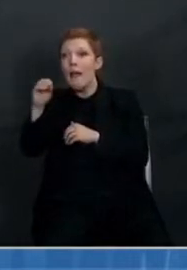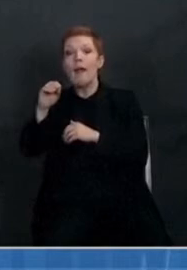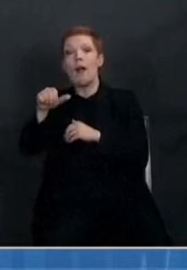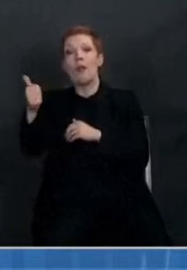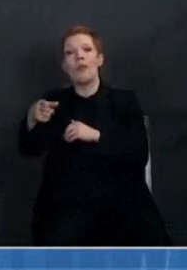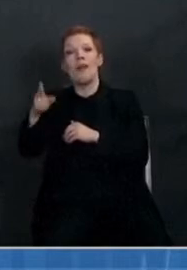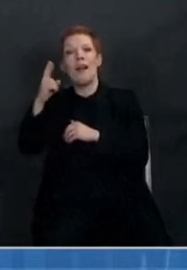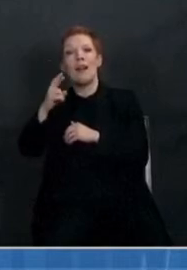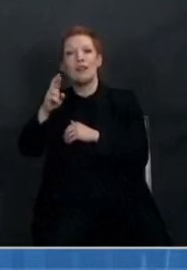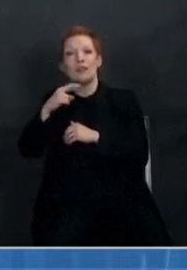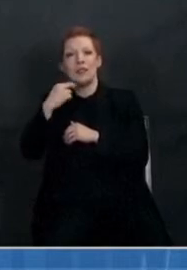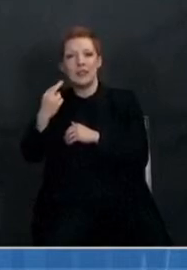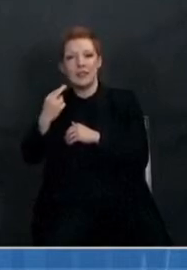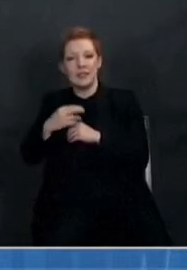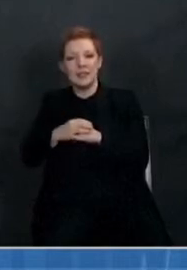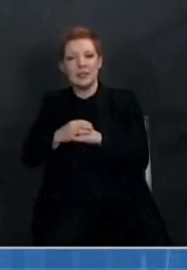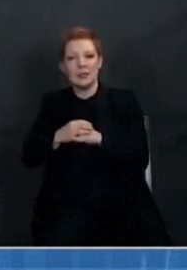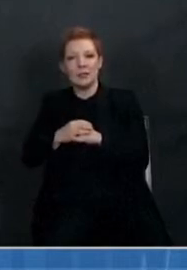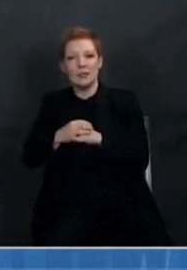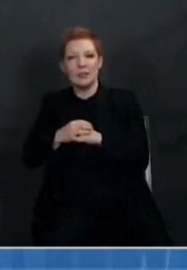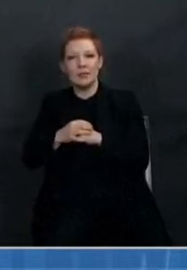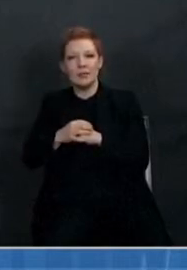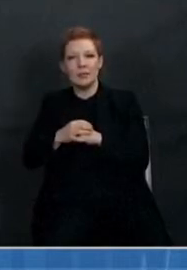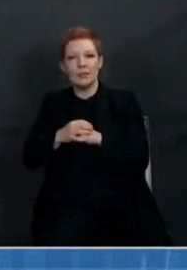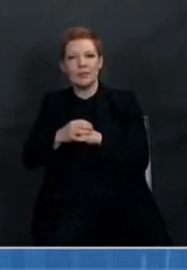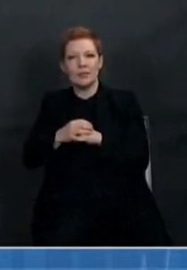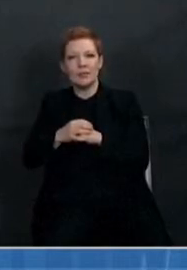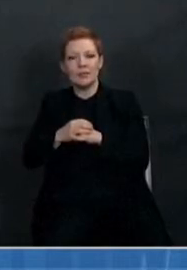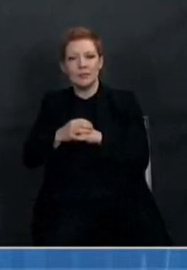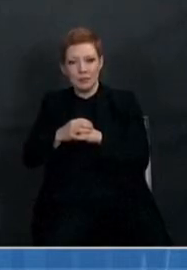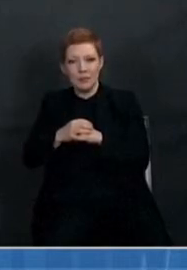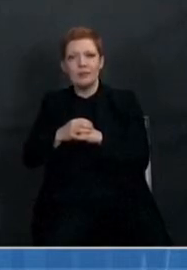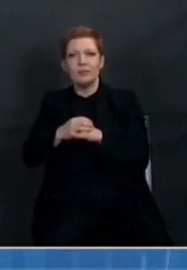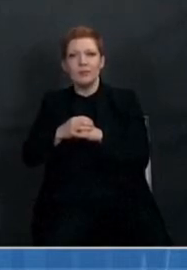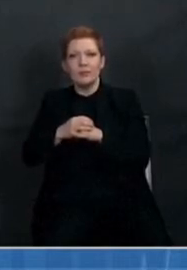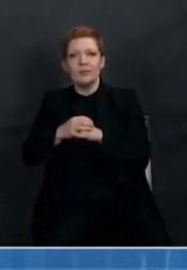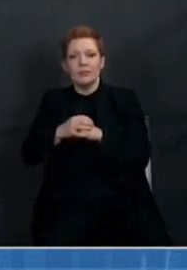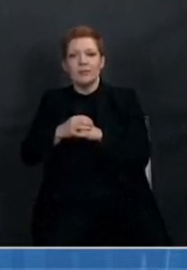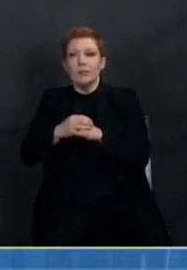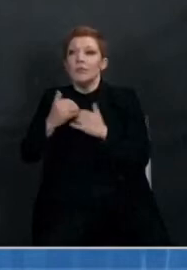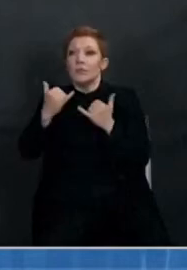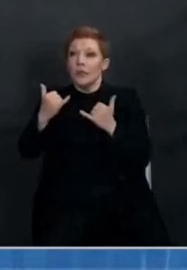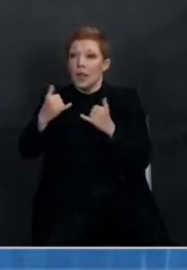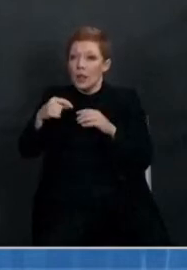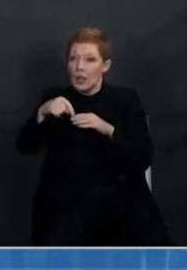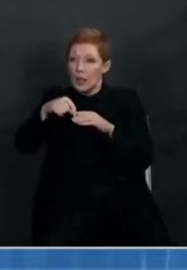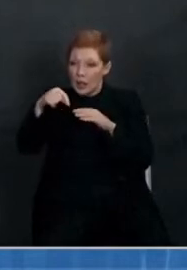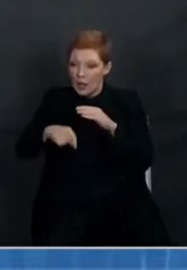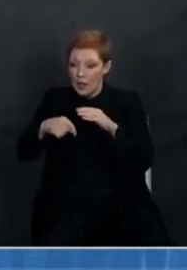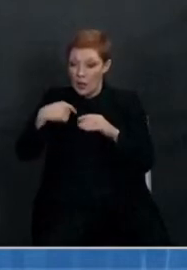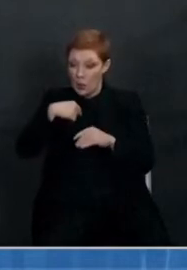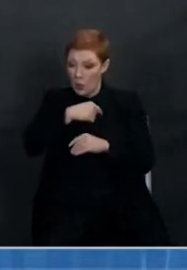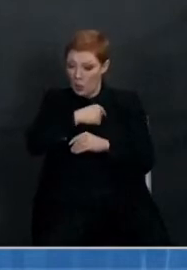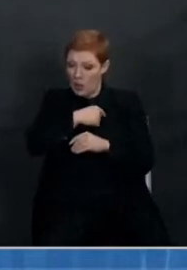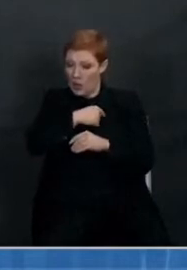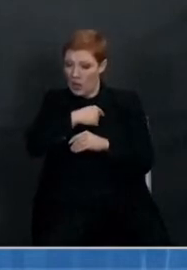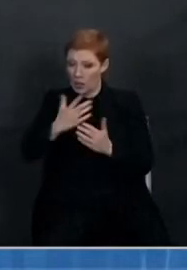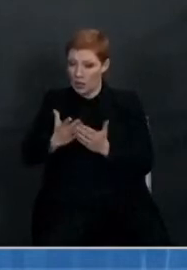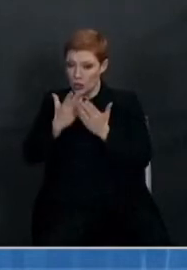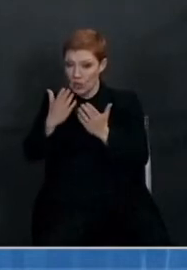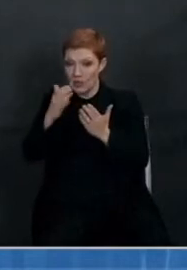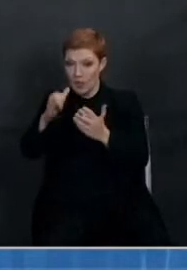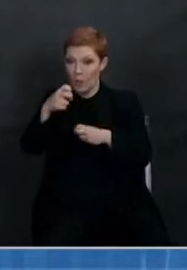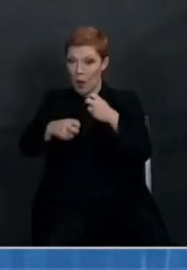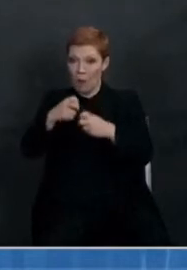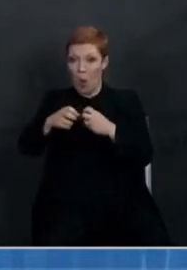So again, you know, these challenges reflect longstanding and deeply rooted systemic challenges. We're not suggesting that these problems are easily